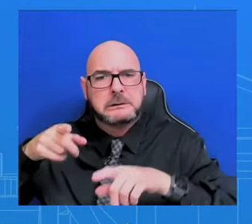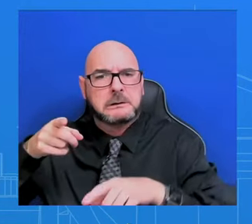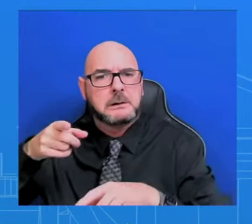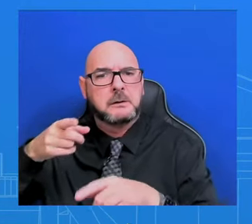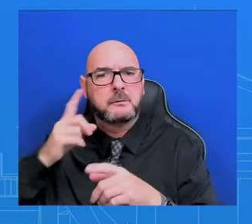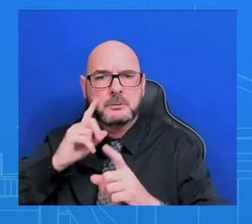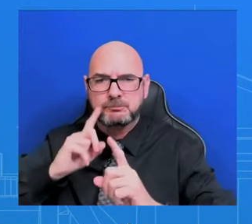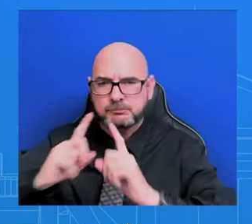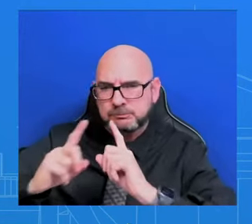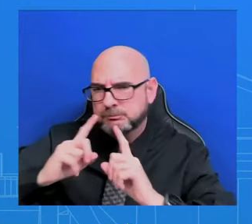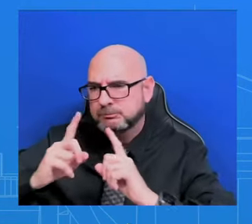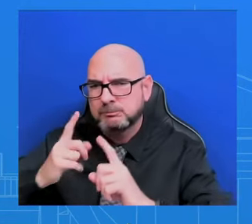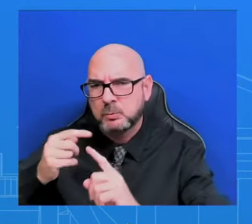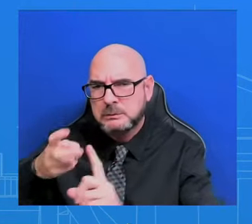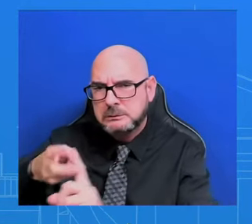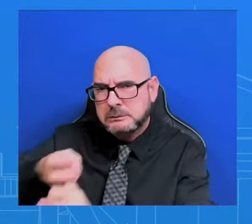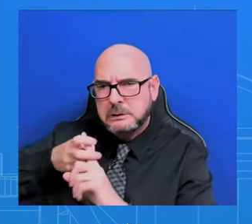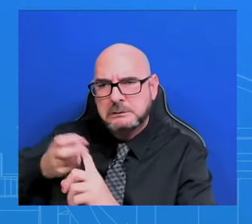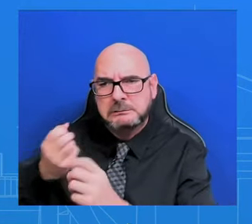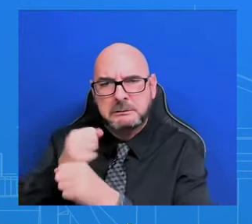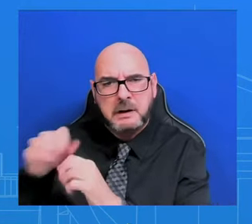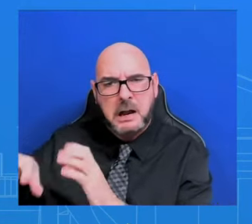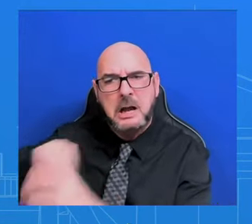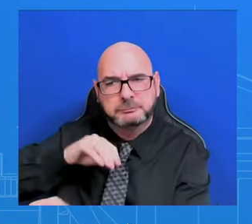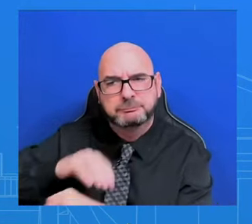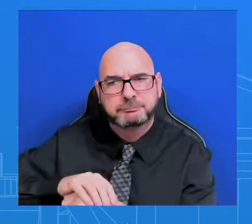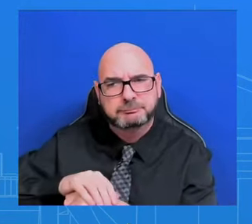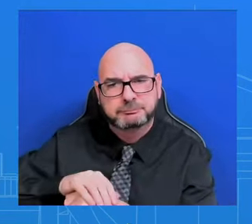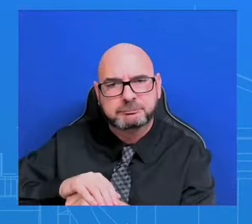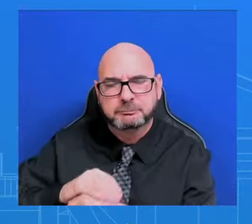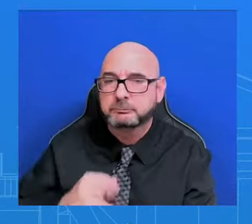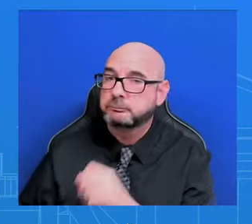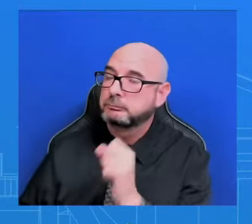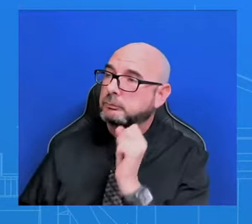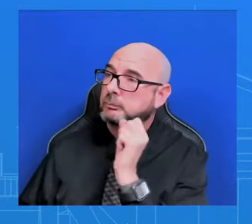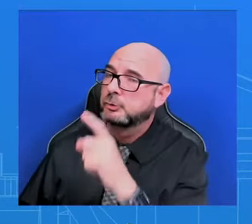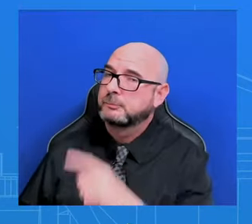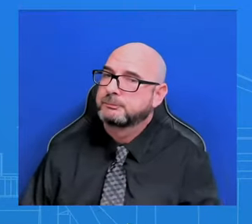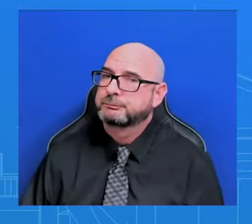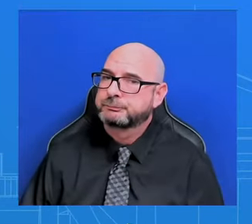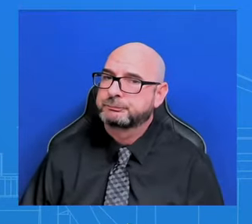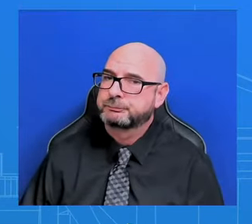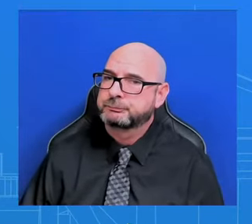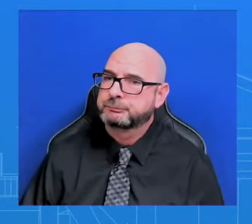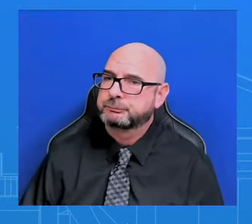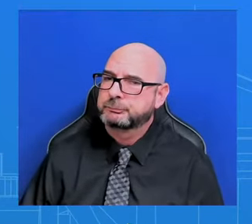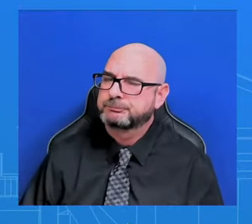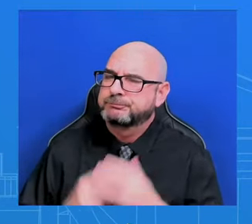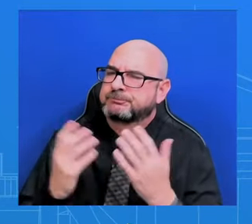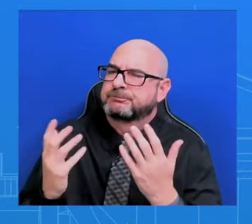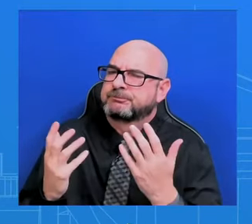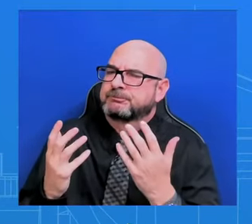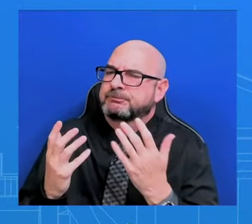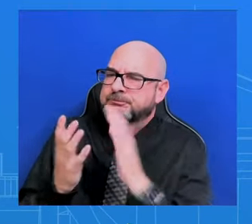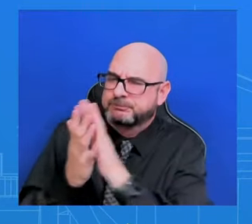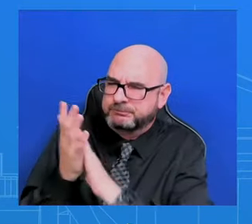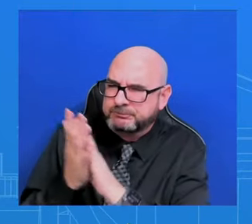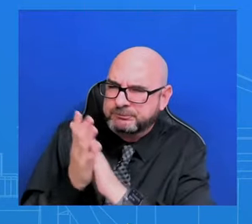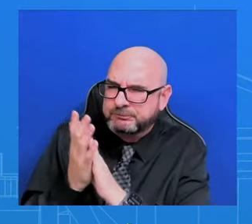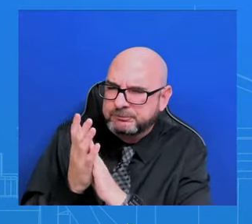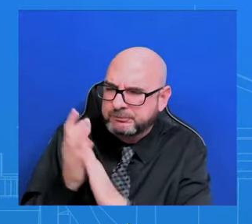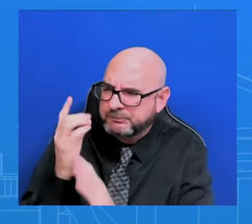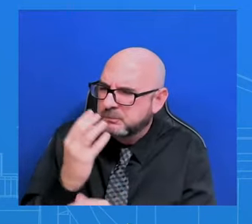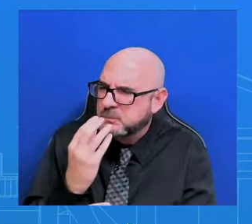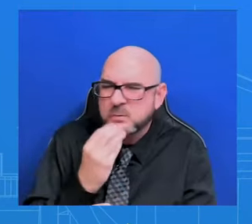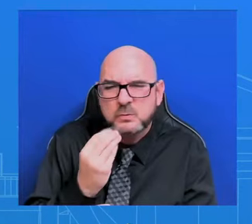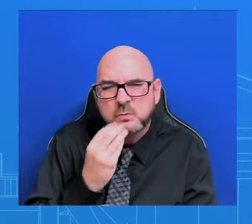holdup is, and this seems to be a far more, you know, significant offer on the part of the Israelis than we have seen from them in public messaging,